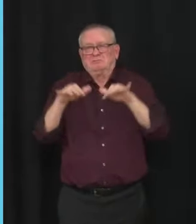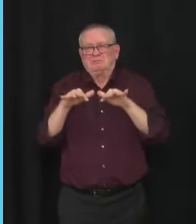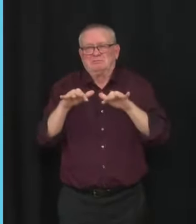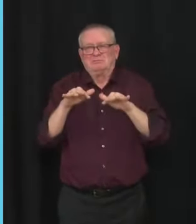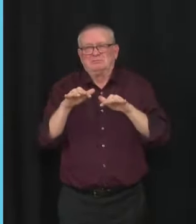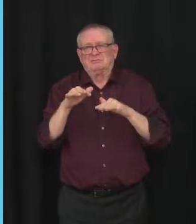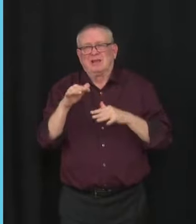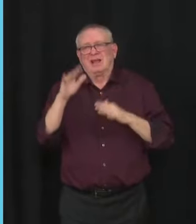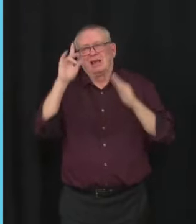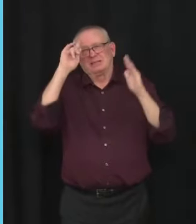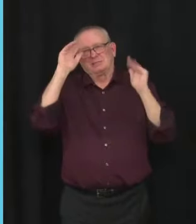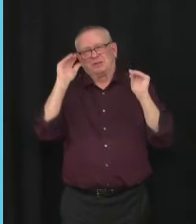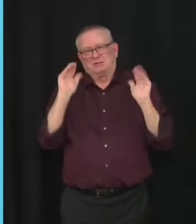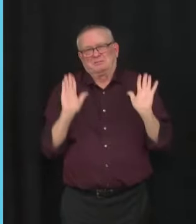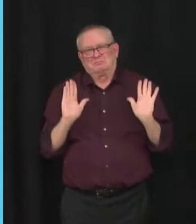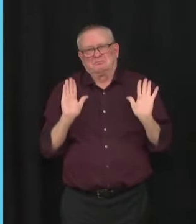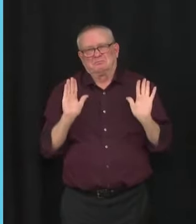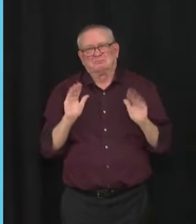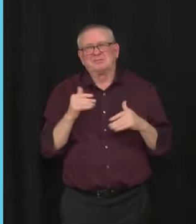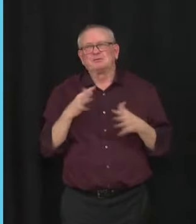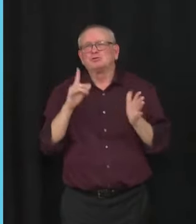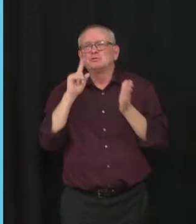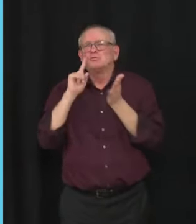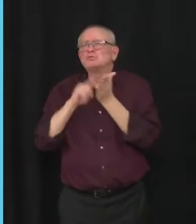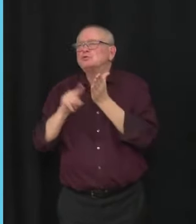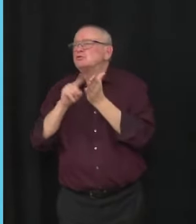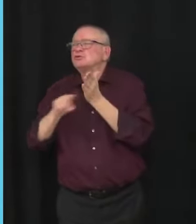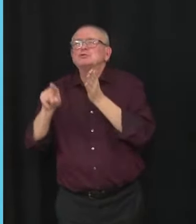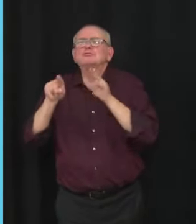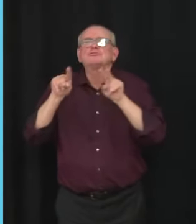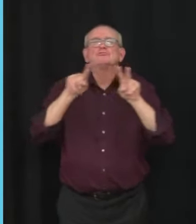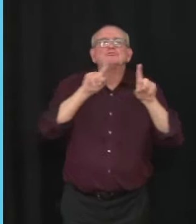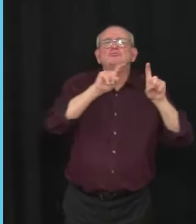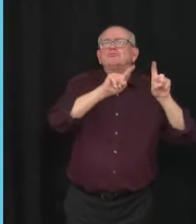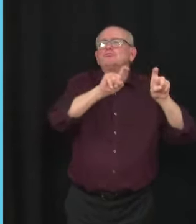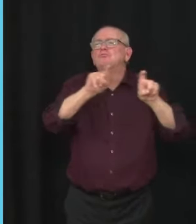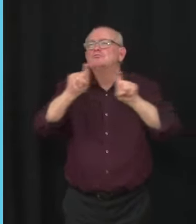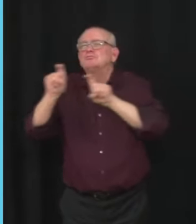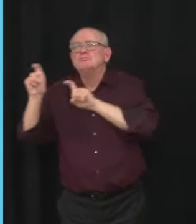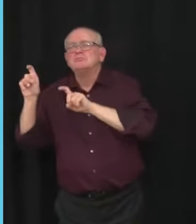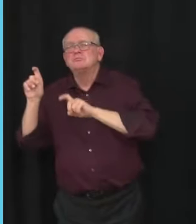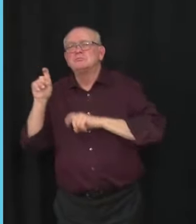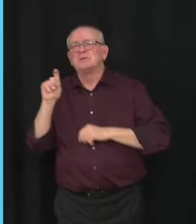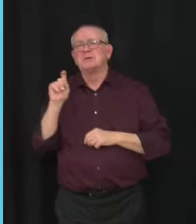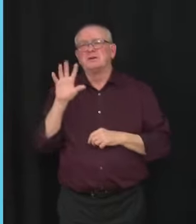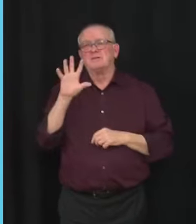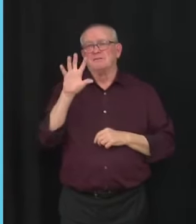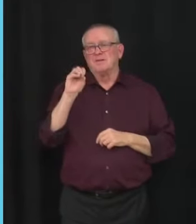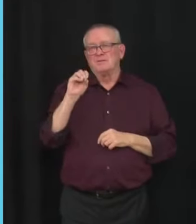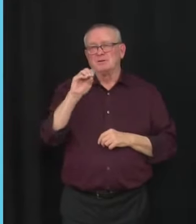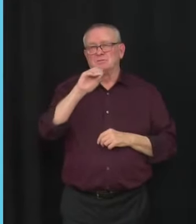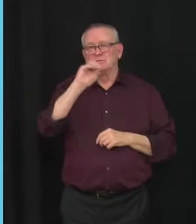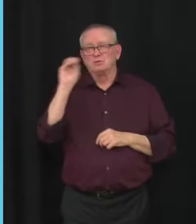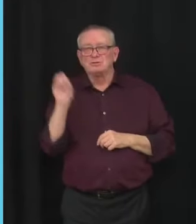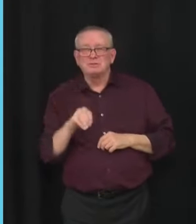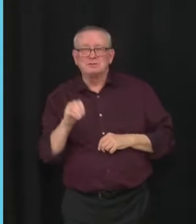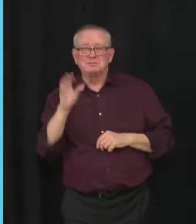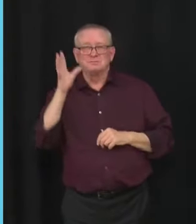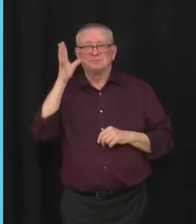research on this and have found that approximately 50% of parents with children in that age range